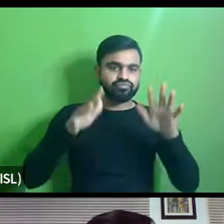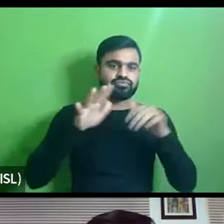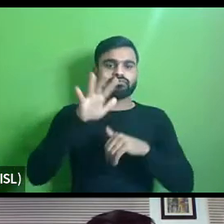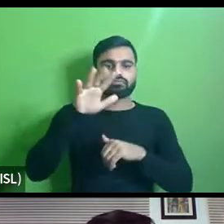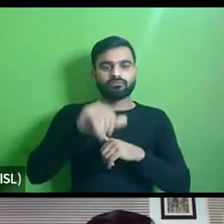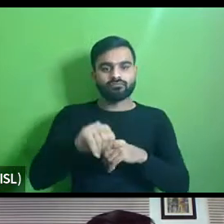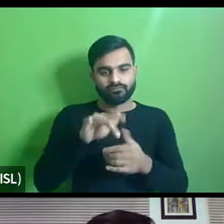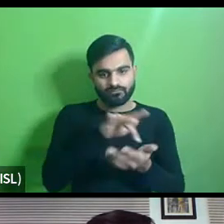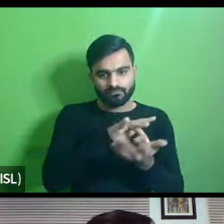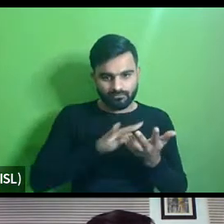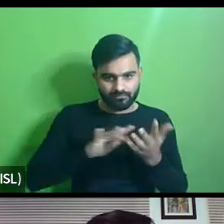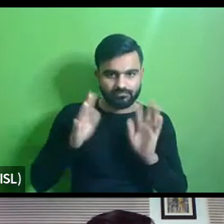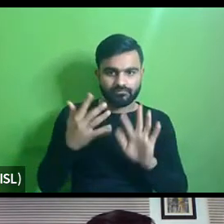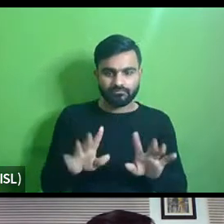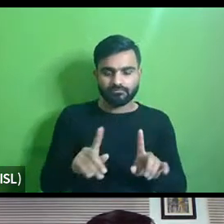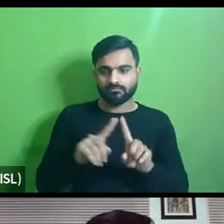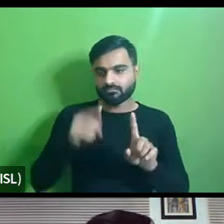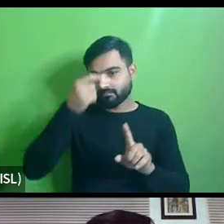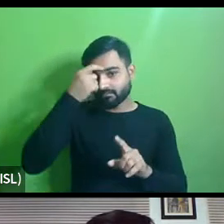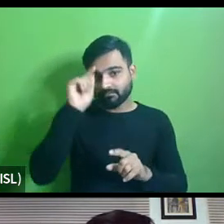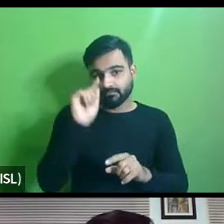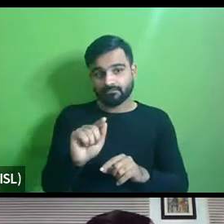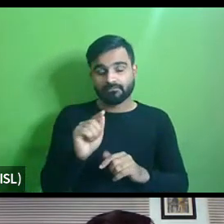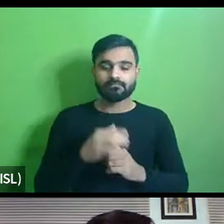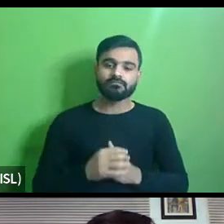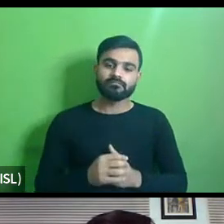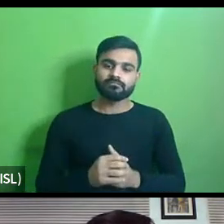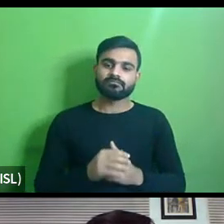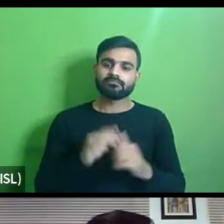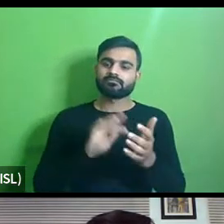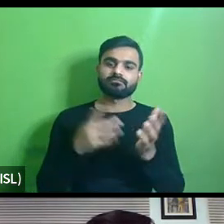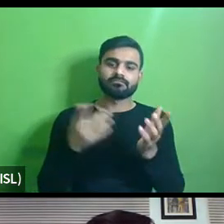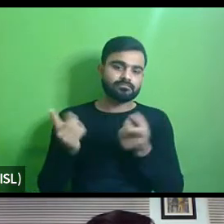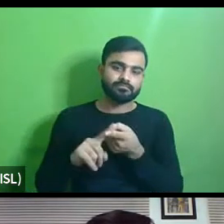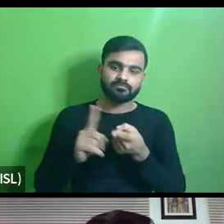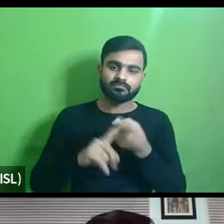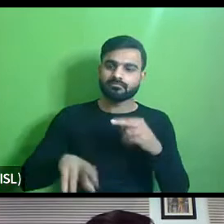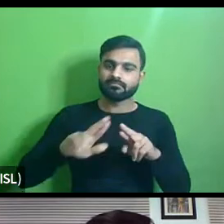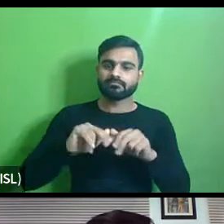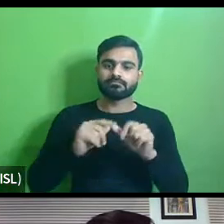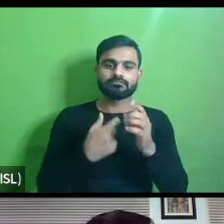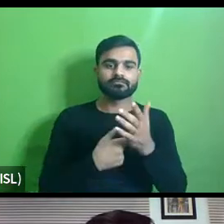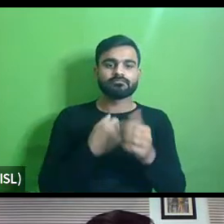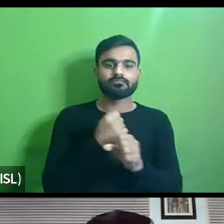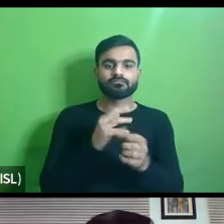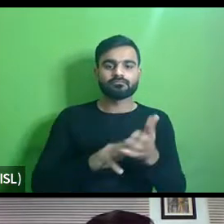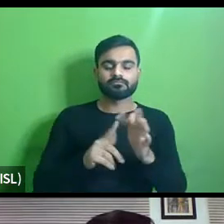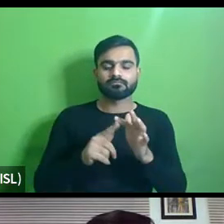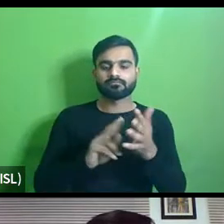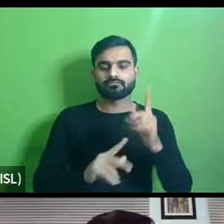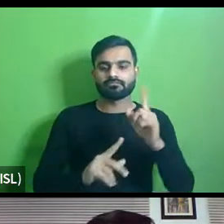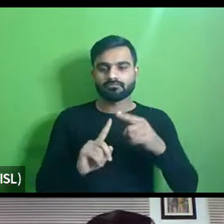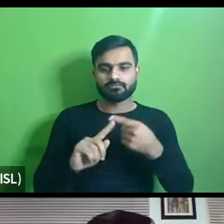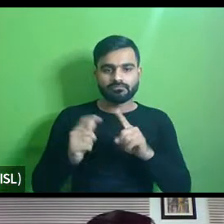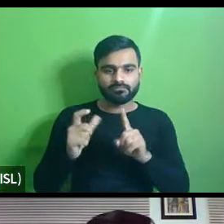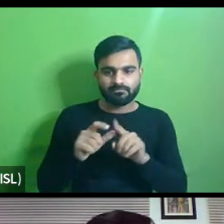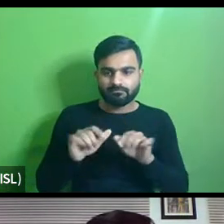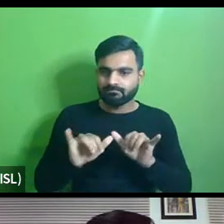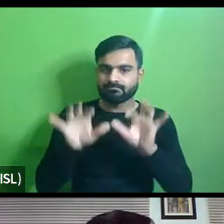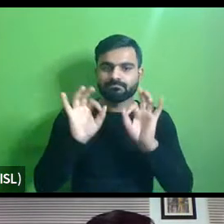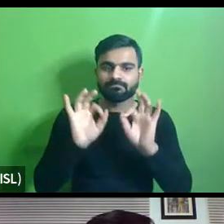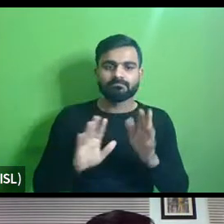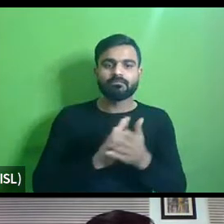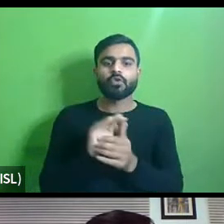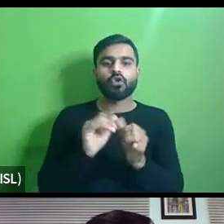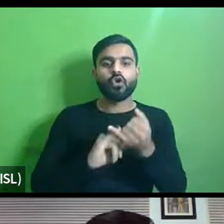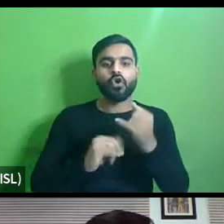uh but the issue is uh you know these are all happening in a very fragmented uh manner and a holistic a kind